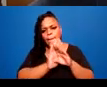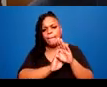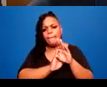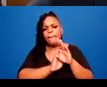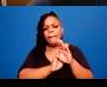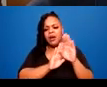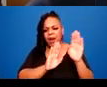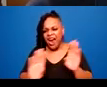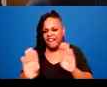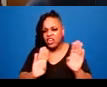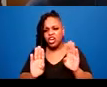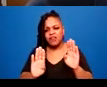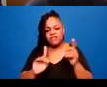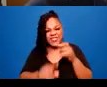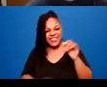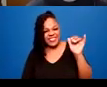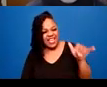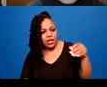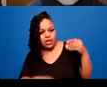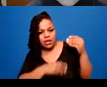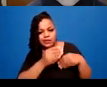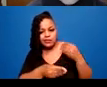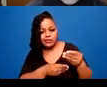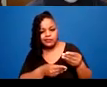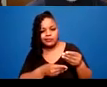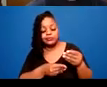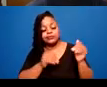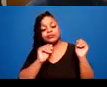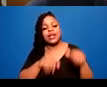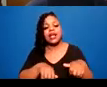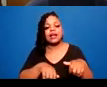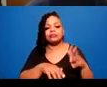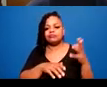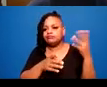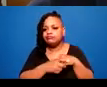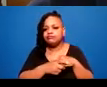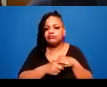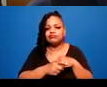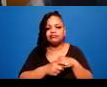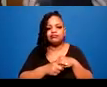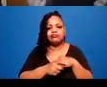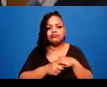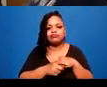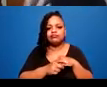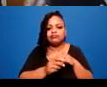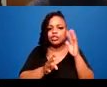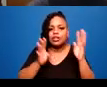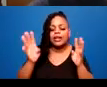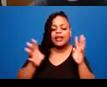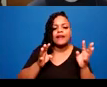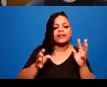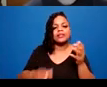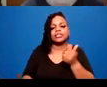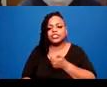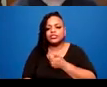include creative expression, a quick adaptability, if you've had to learn to